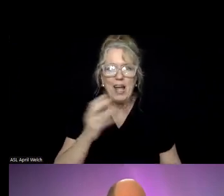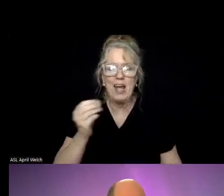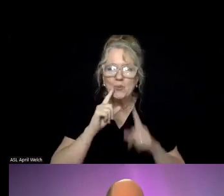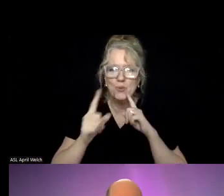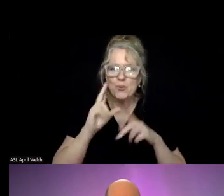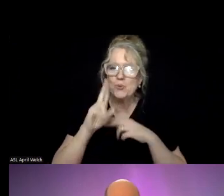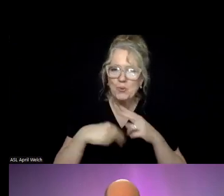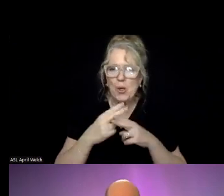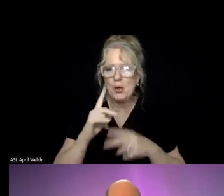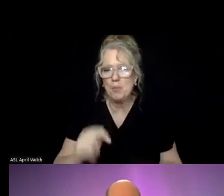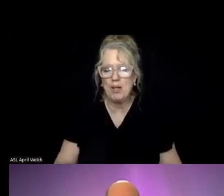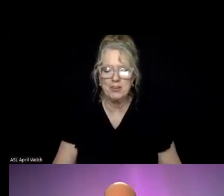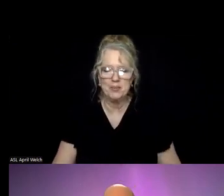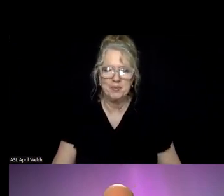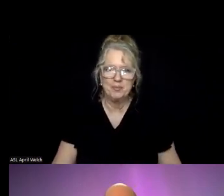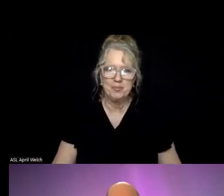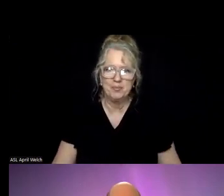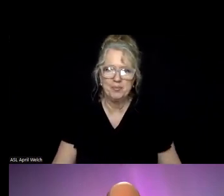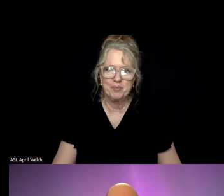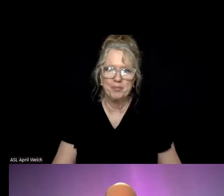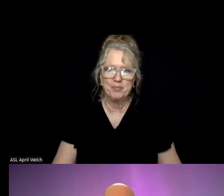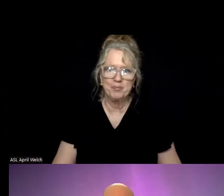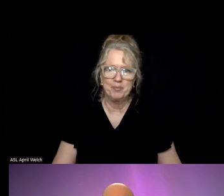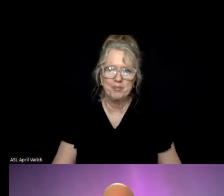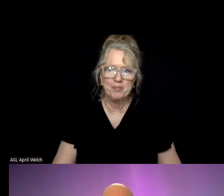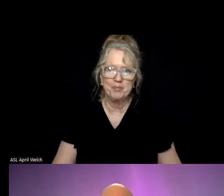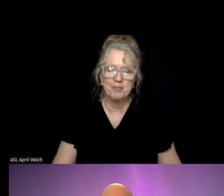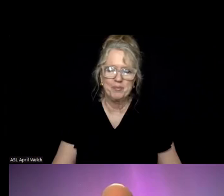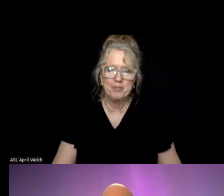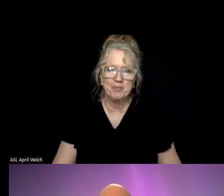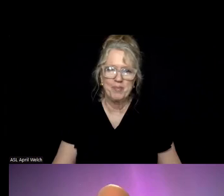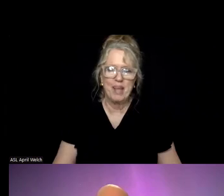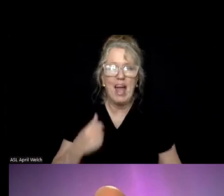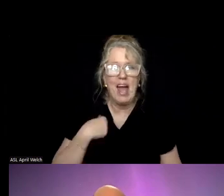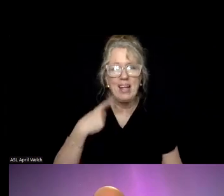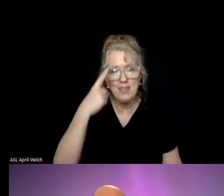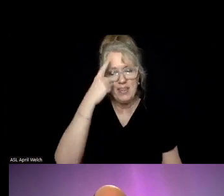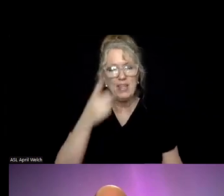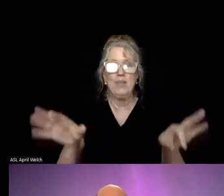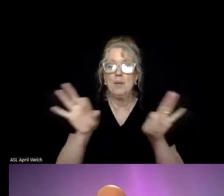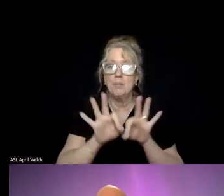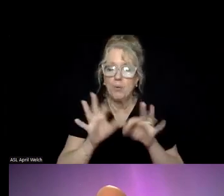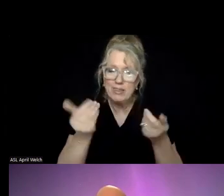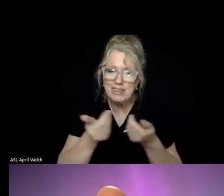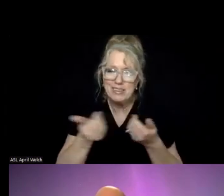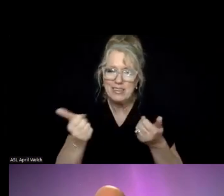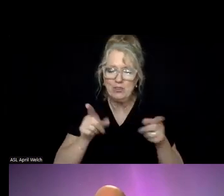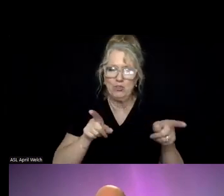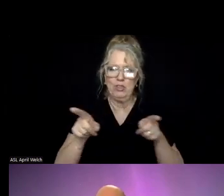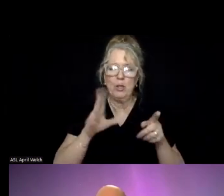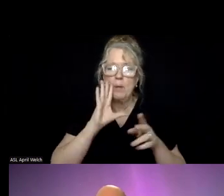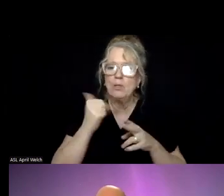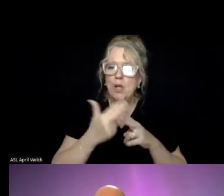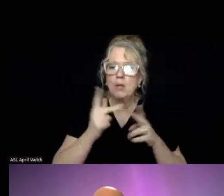about it. You know, I think that an important distinction, we talk a lot